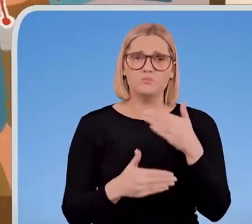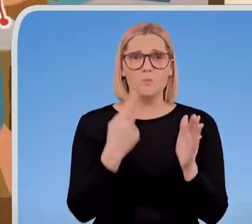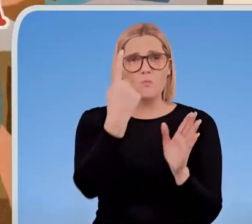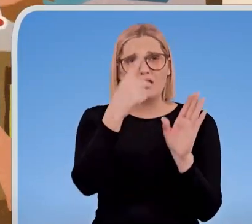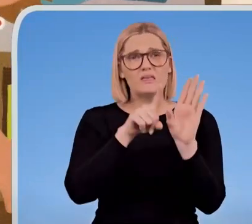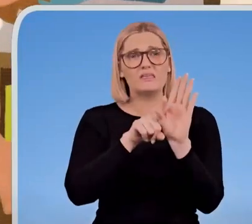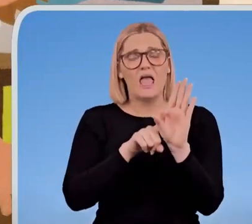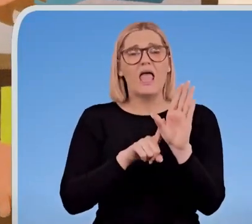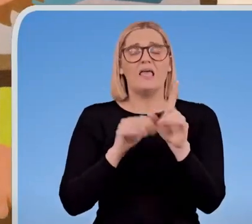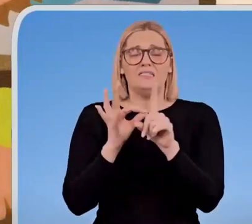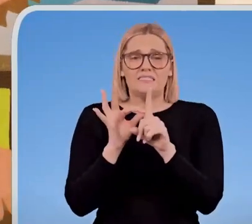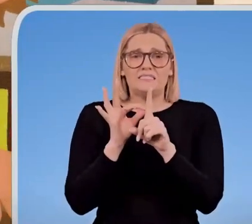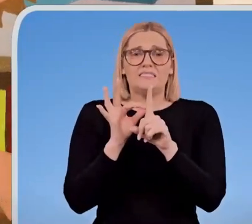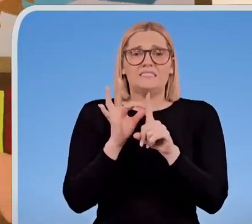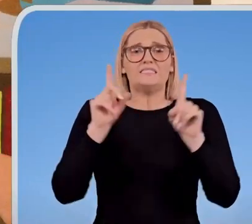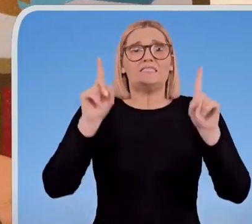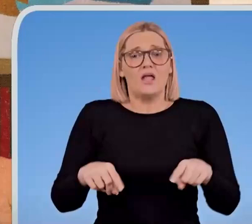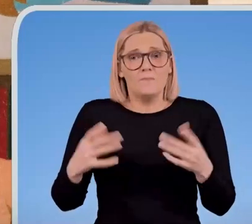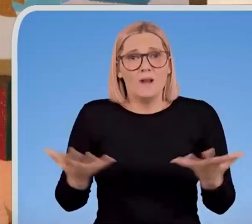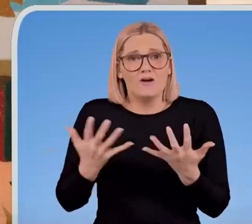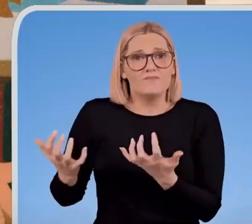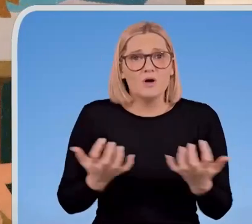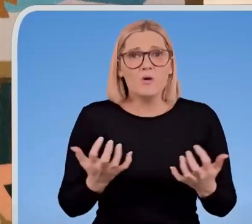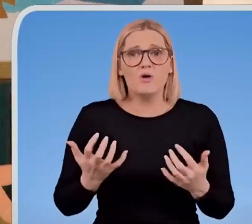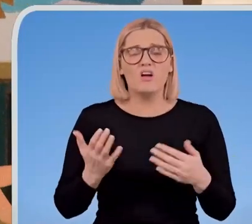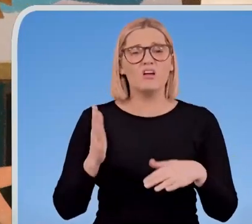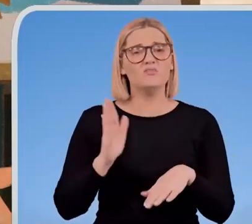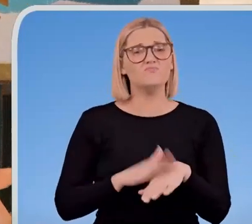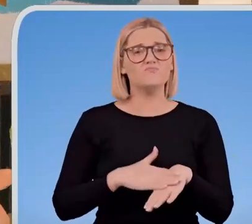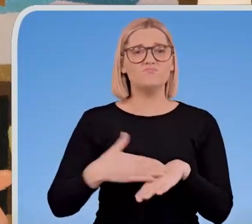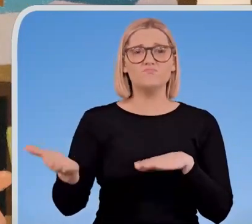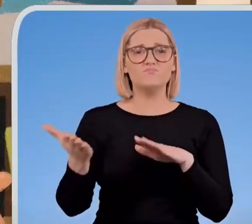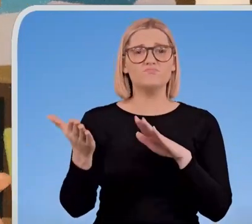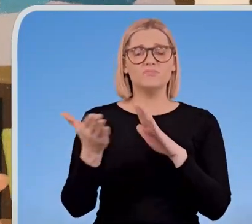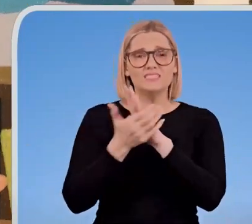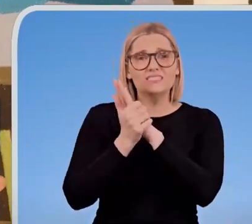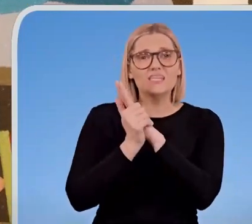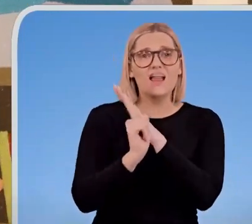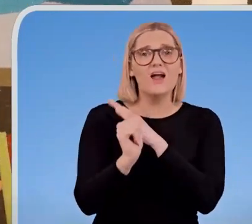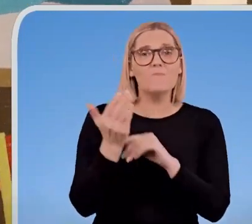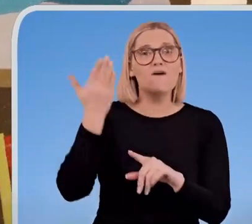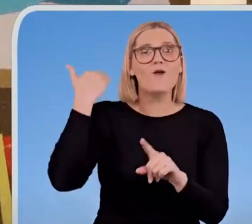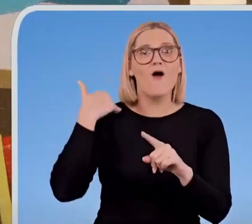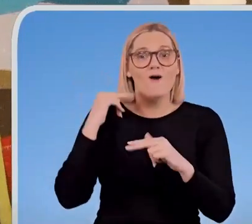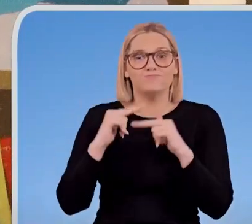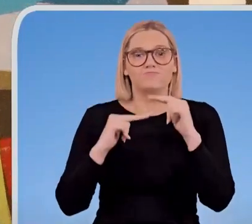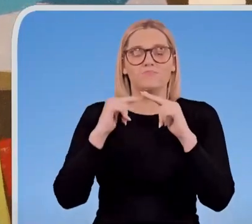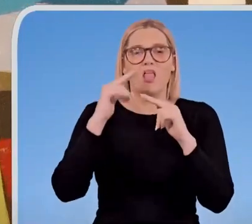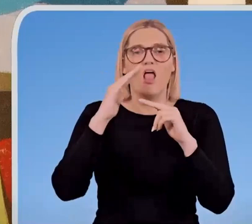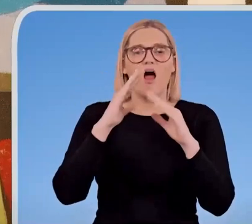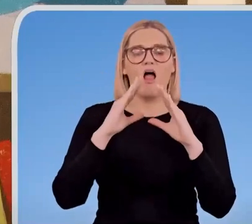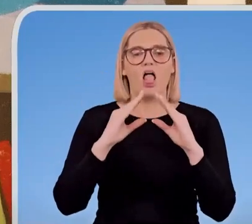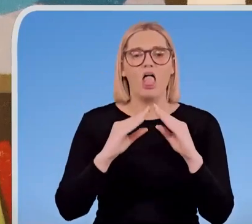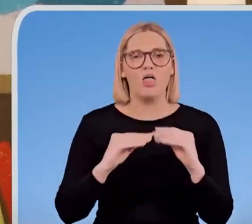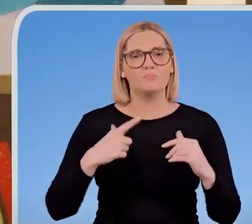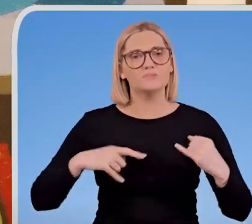again, it was too late. All the skills he had developed had faded. While he was sick, his teammates had